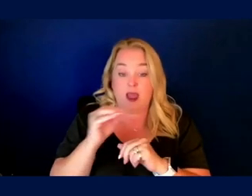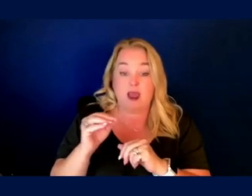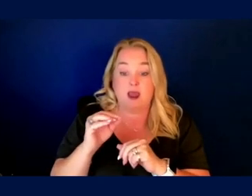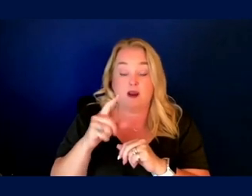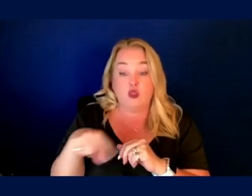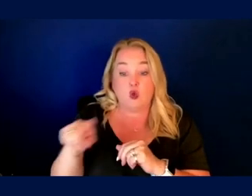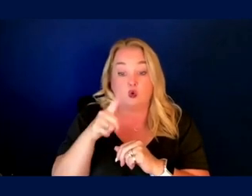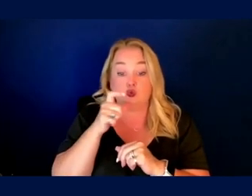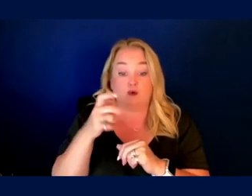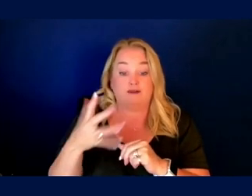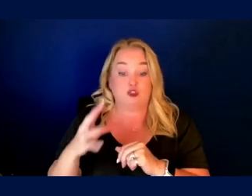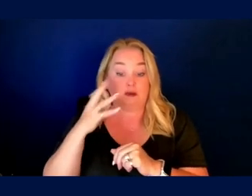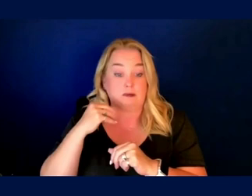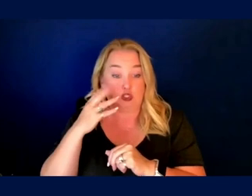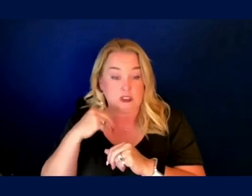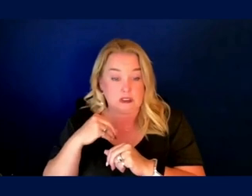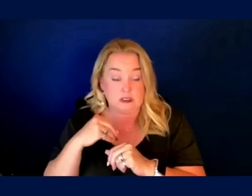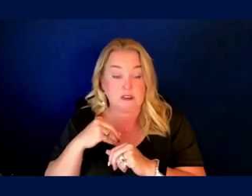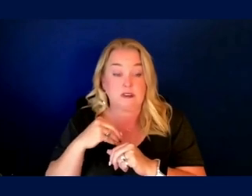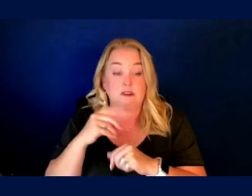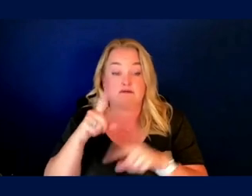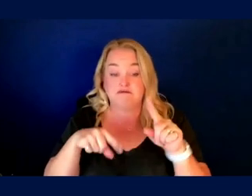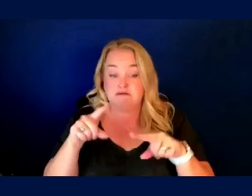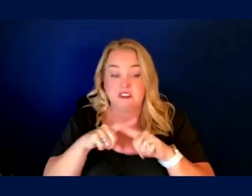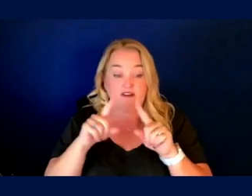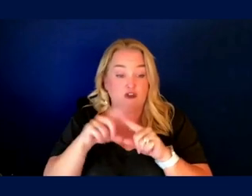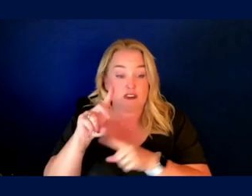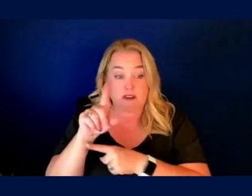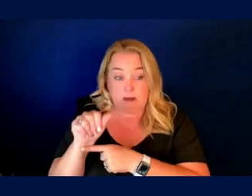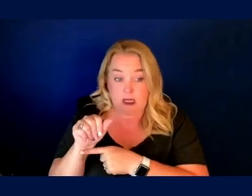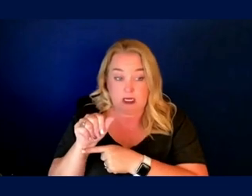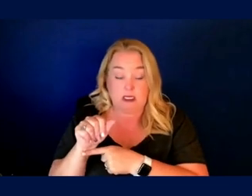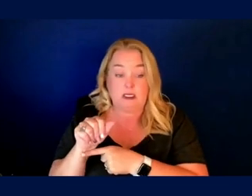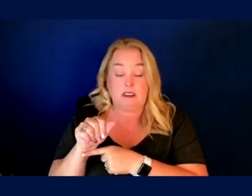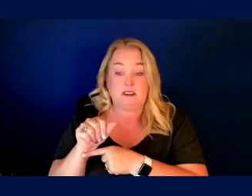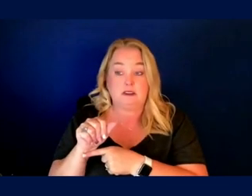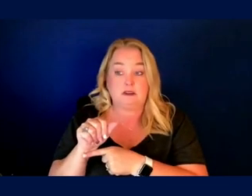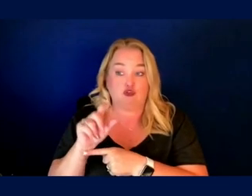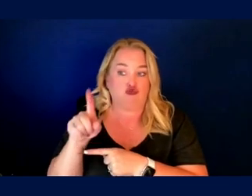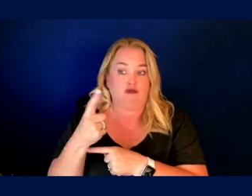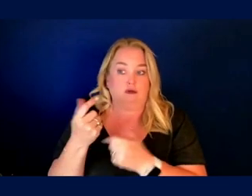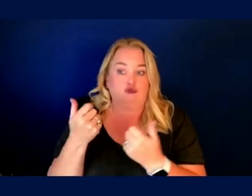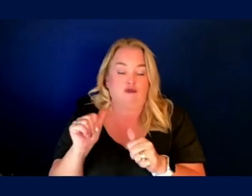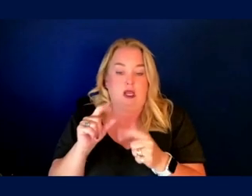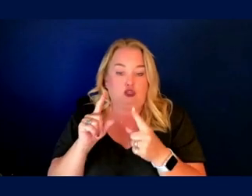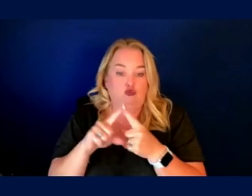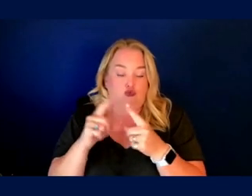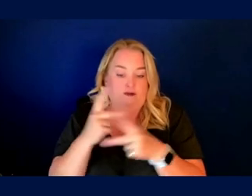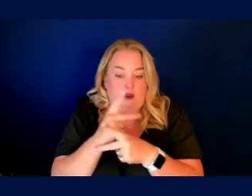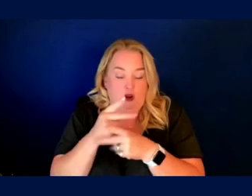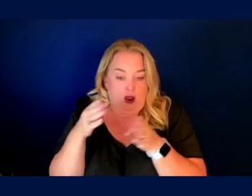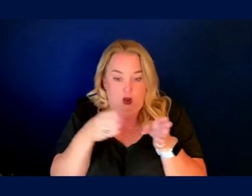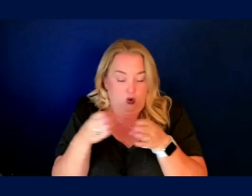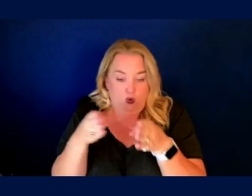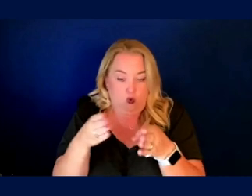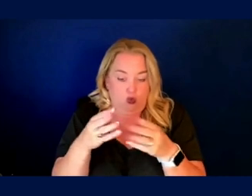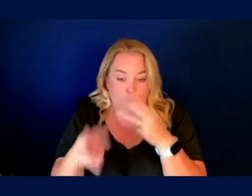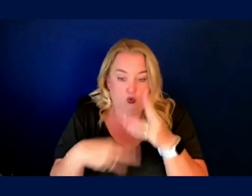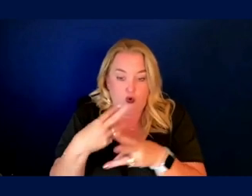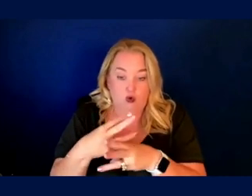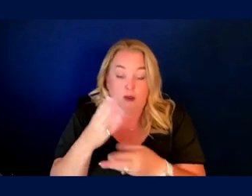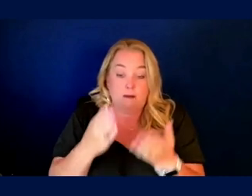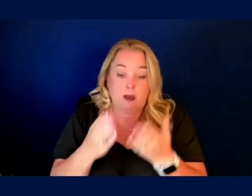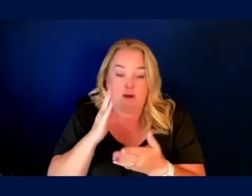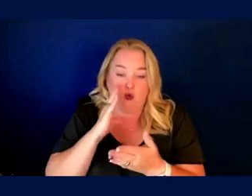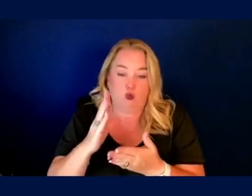or people who have had to constantly overcome disabilities just to navigate in the world, might fare better in the novel